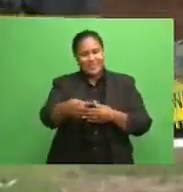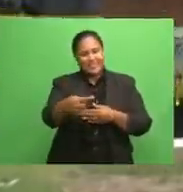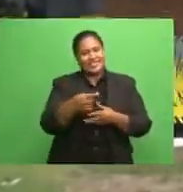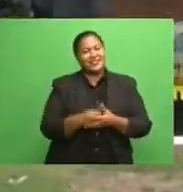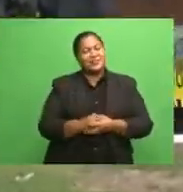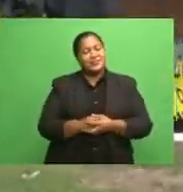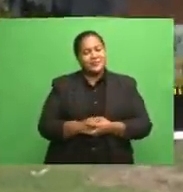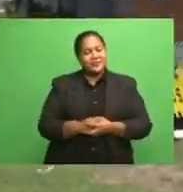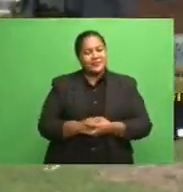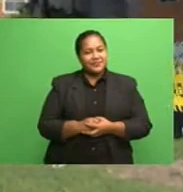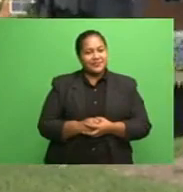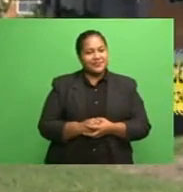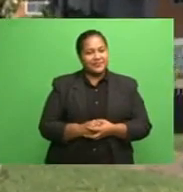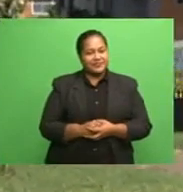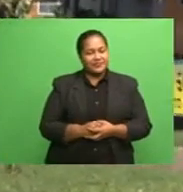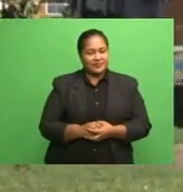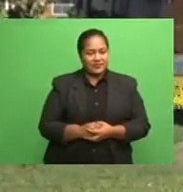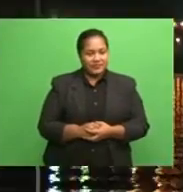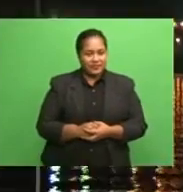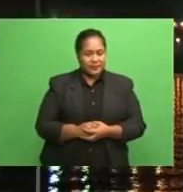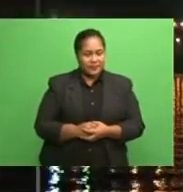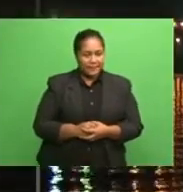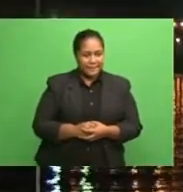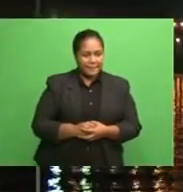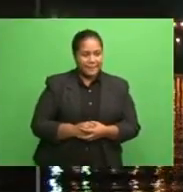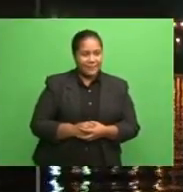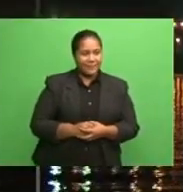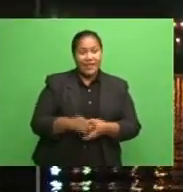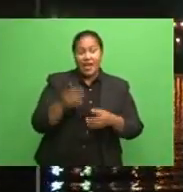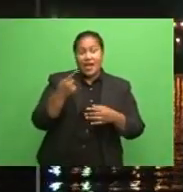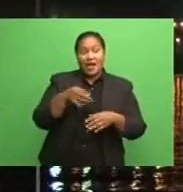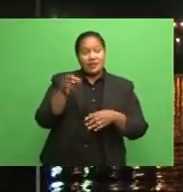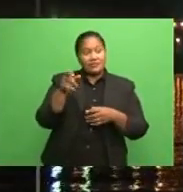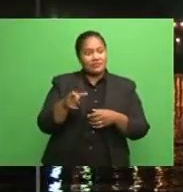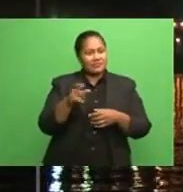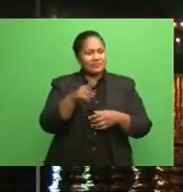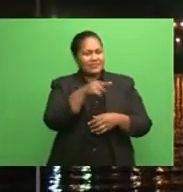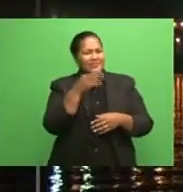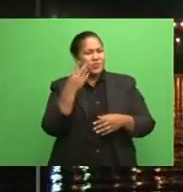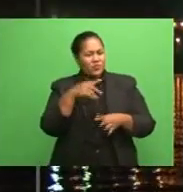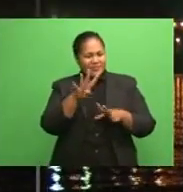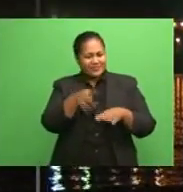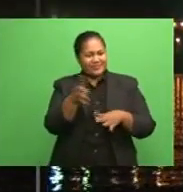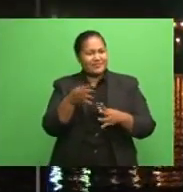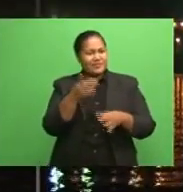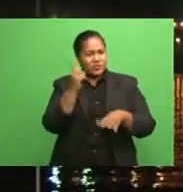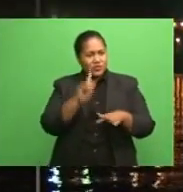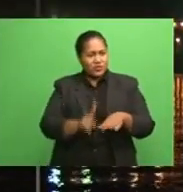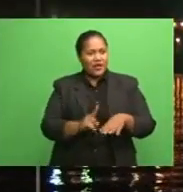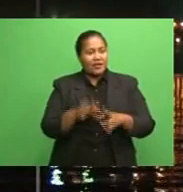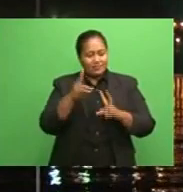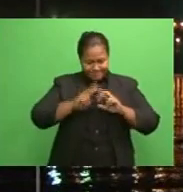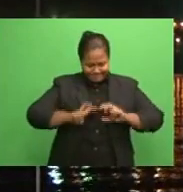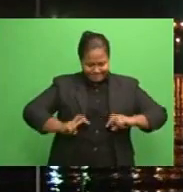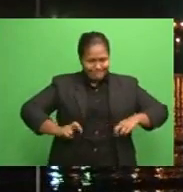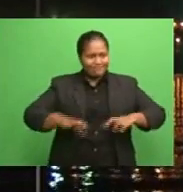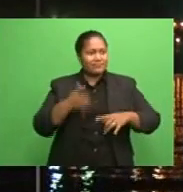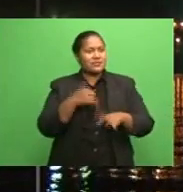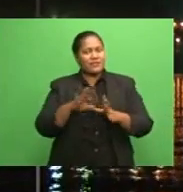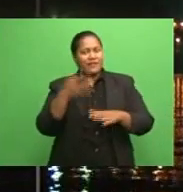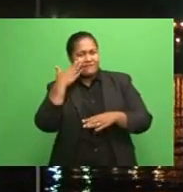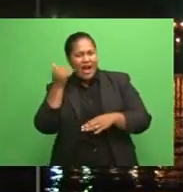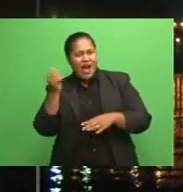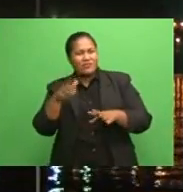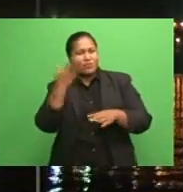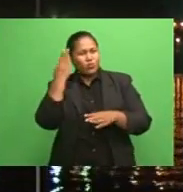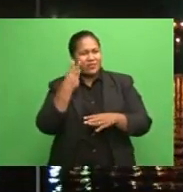Eleanor Torangai View, FBC News. A post-mortem was conducted today on the body of a woman found inside her Lamy shop